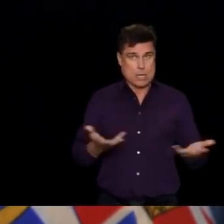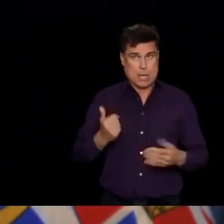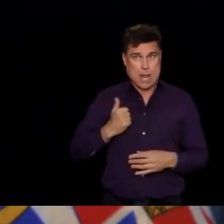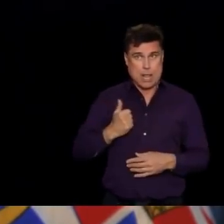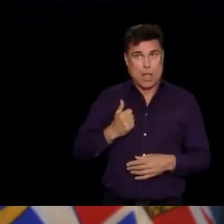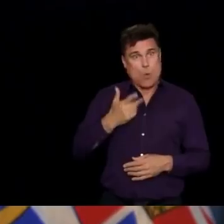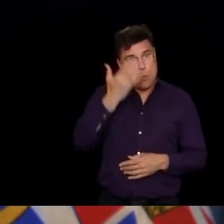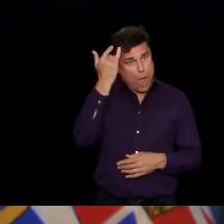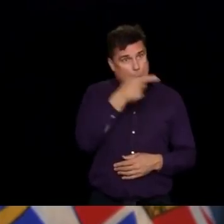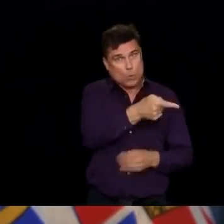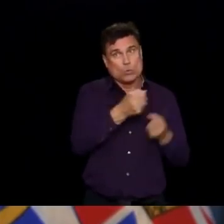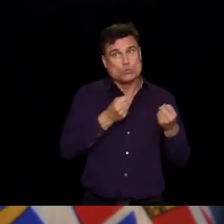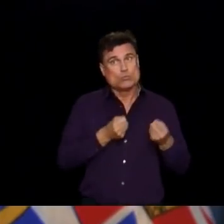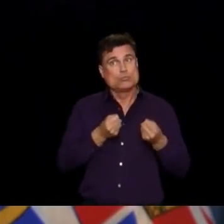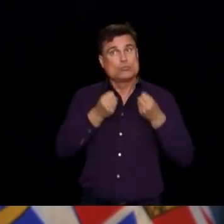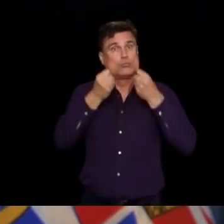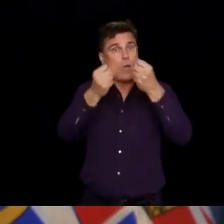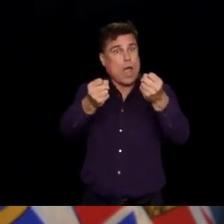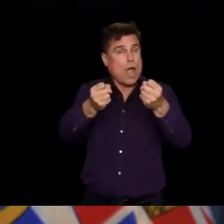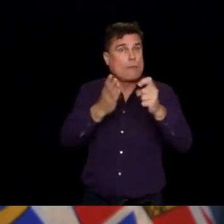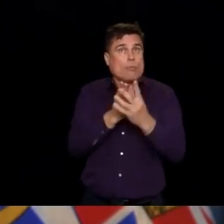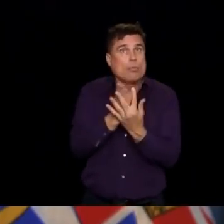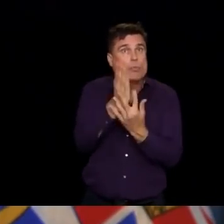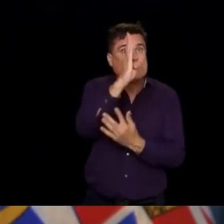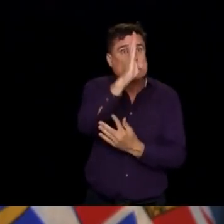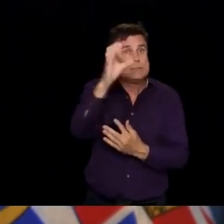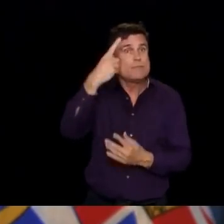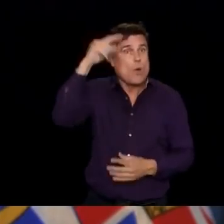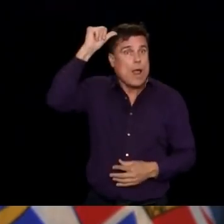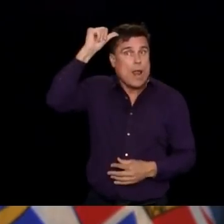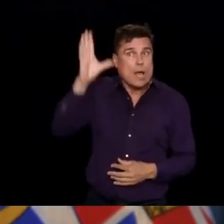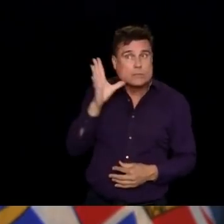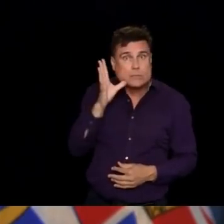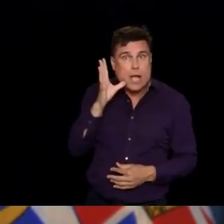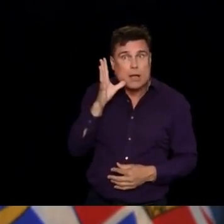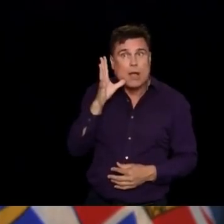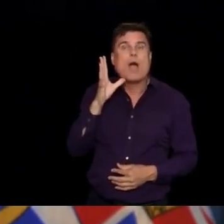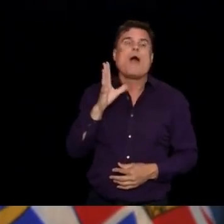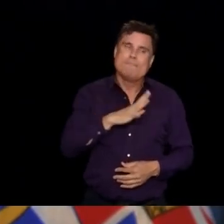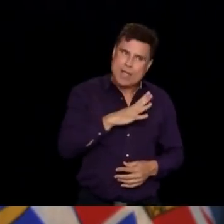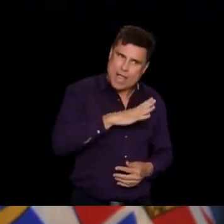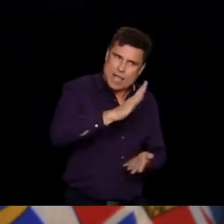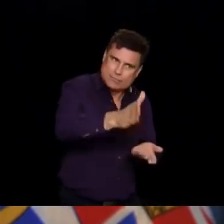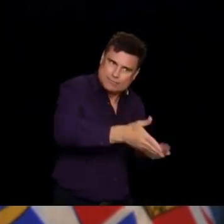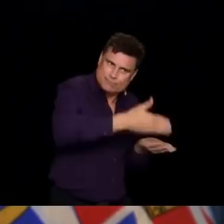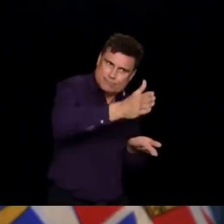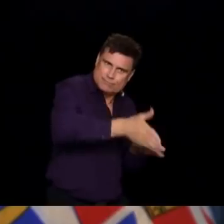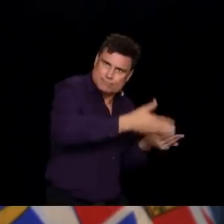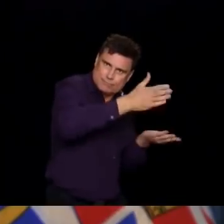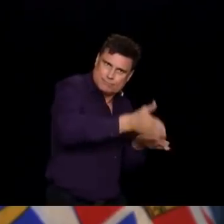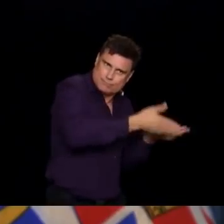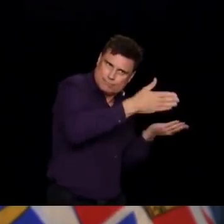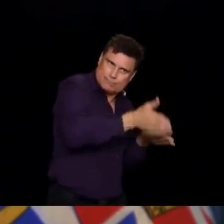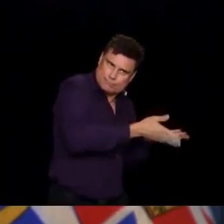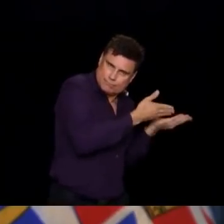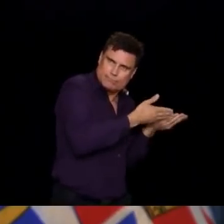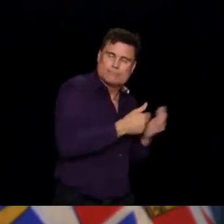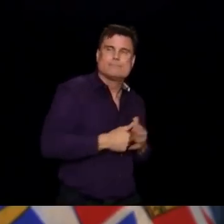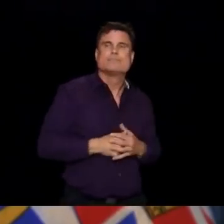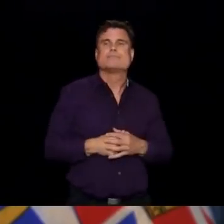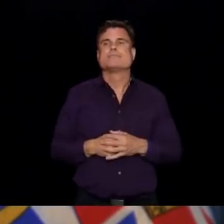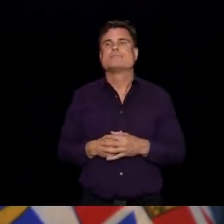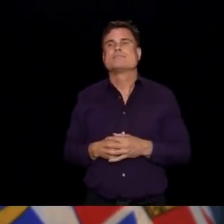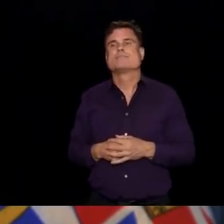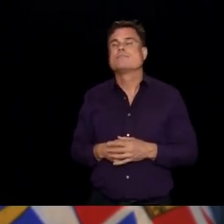safely. So, those are the things that we need to remember now. And we need to continue to do what we've been